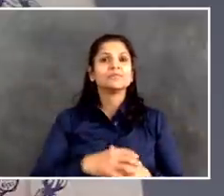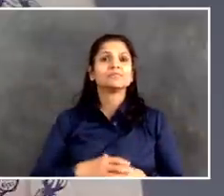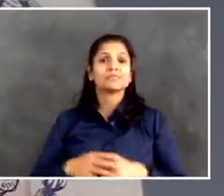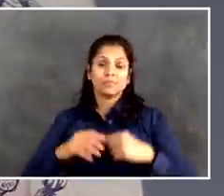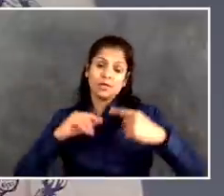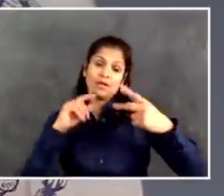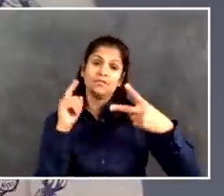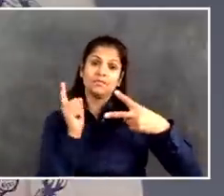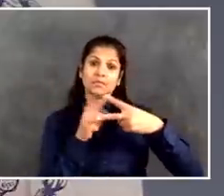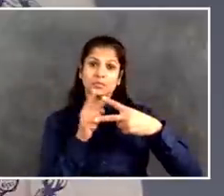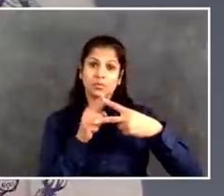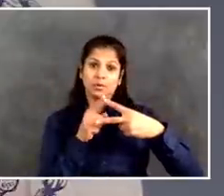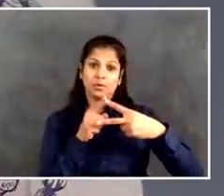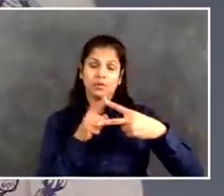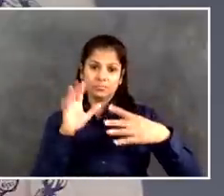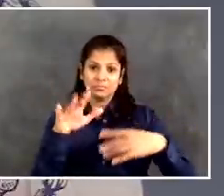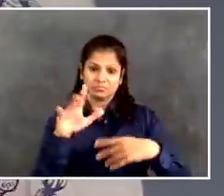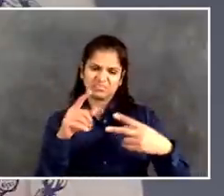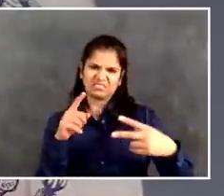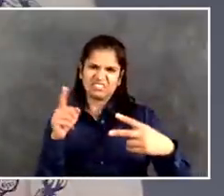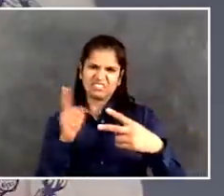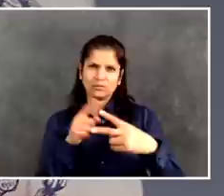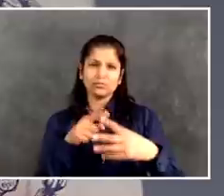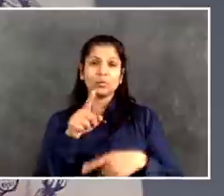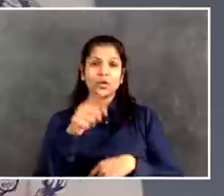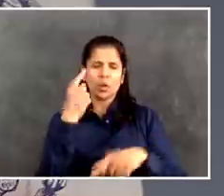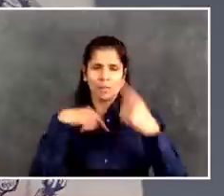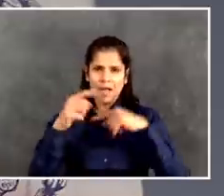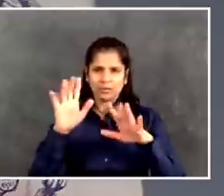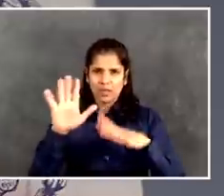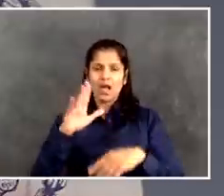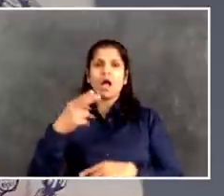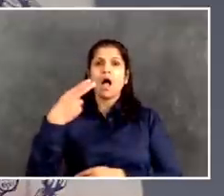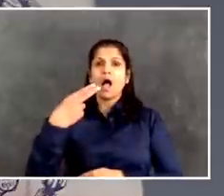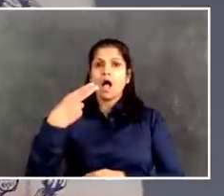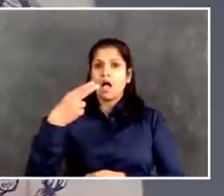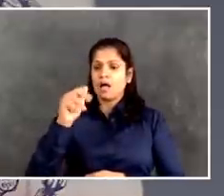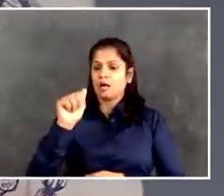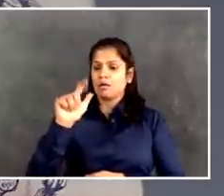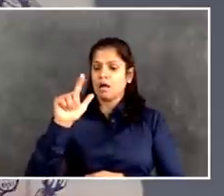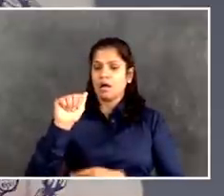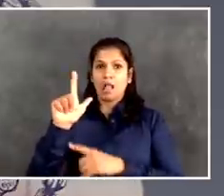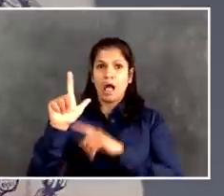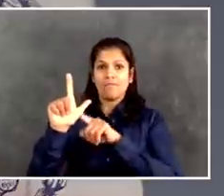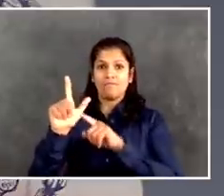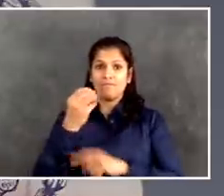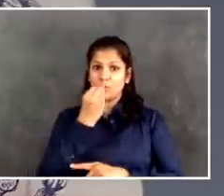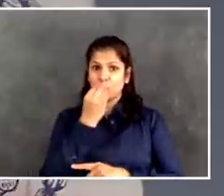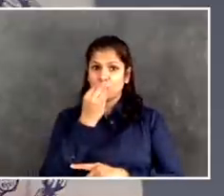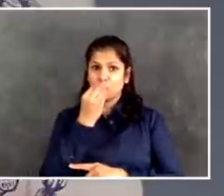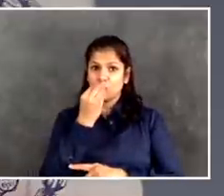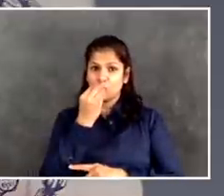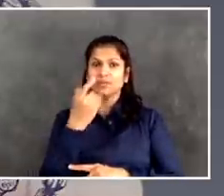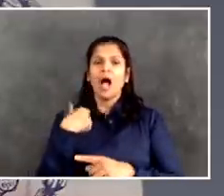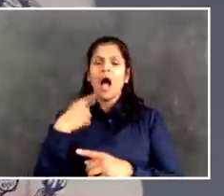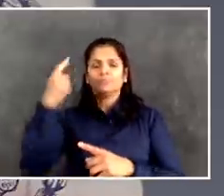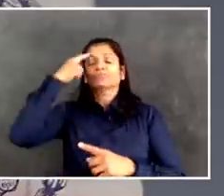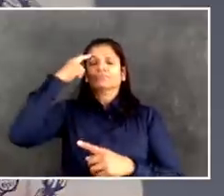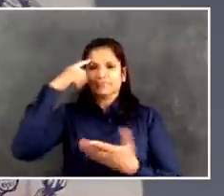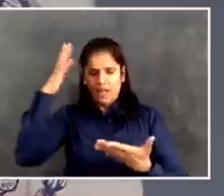on the halal meals. So I have, first of all, again, thanks for the catch earlier.